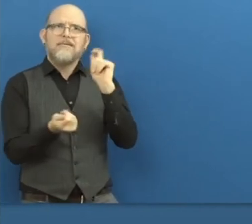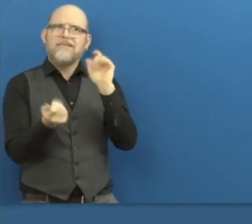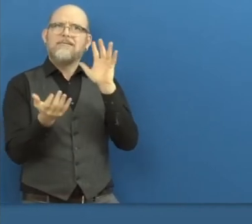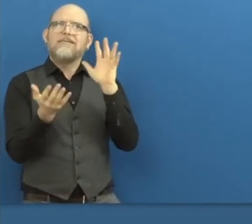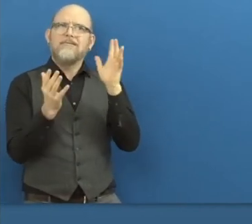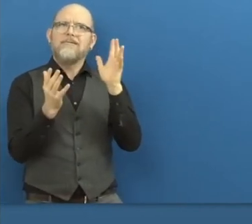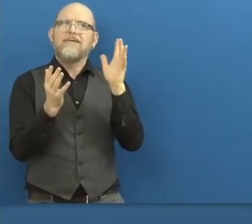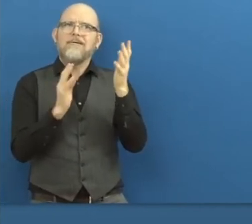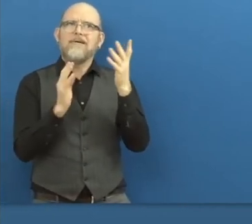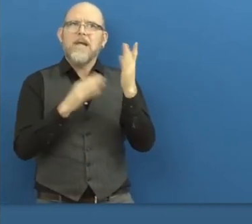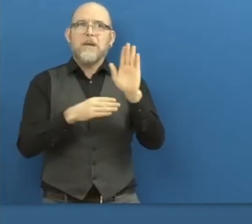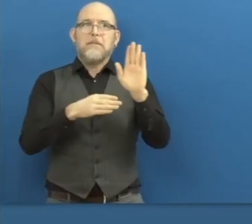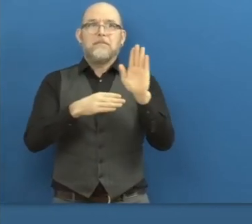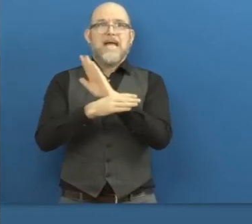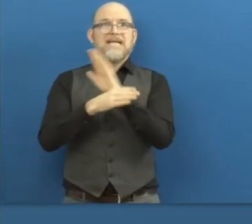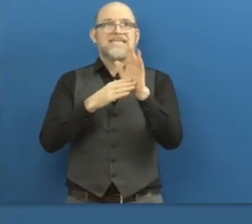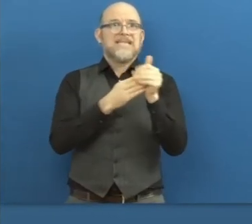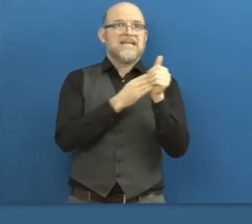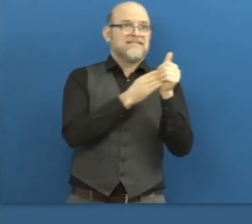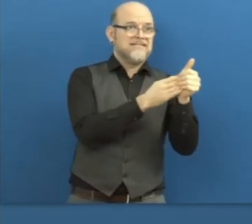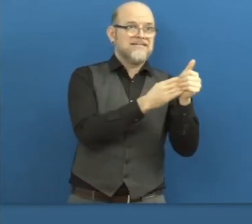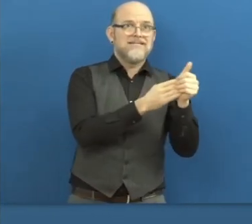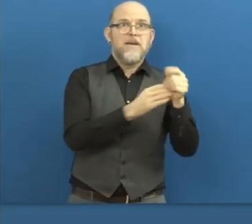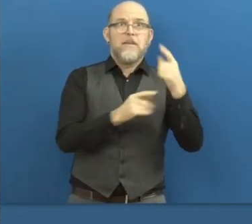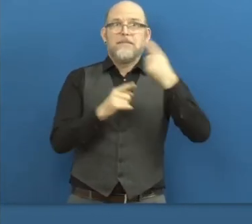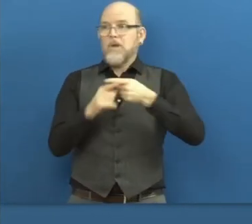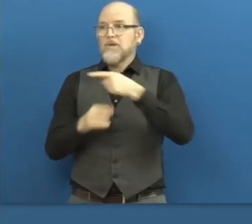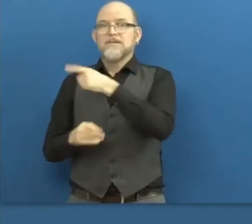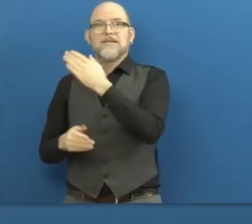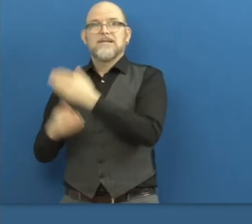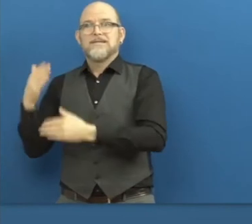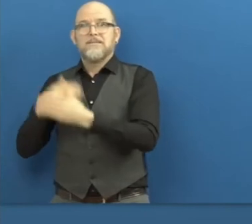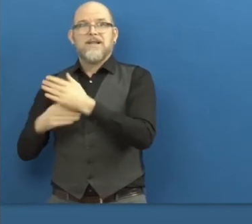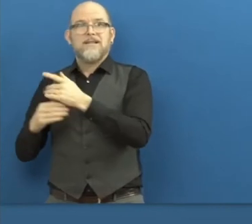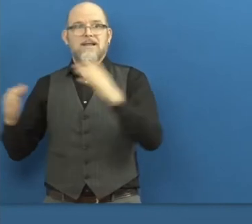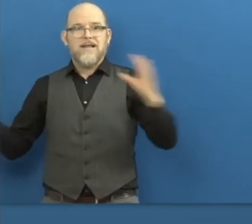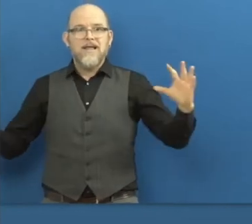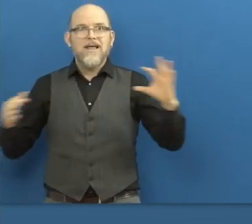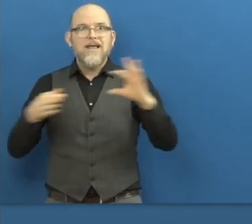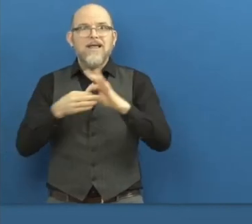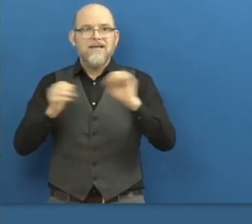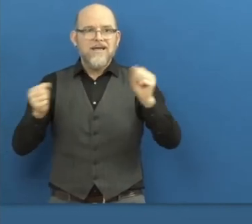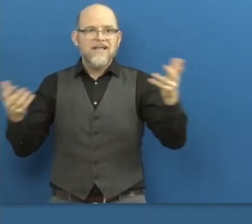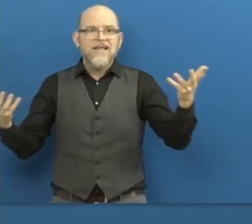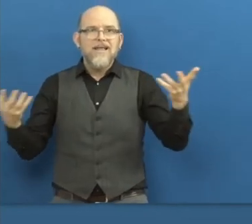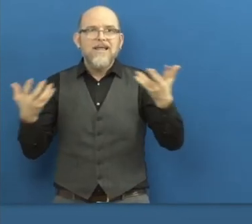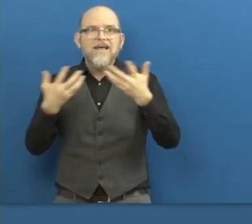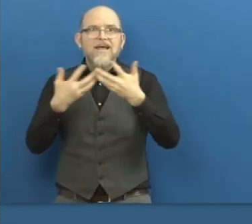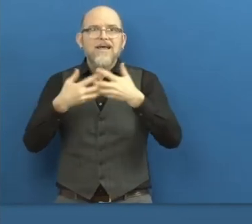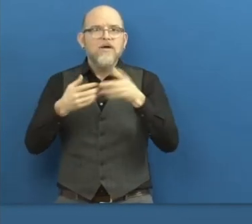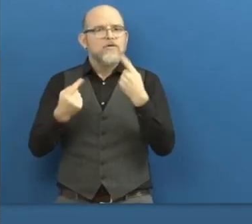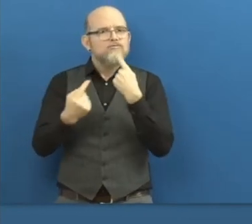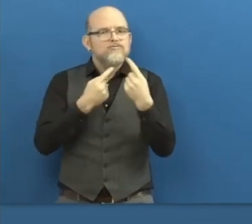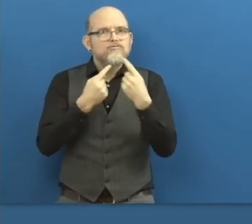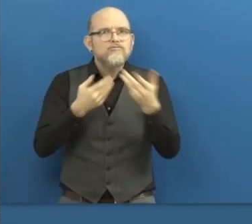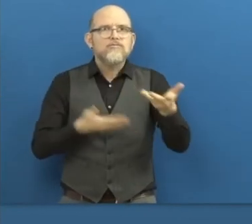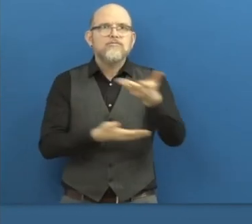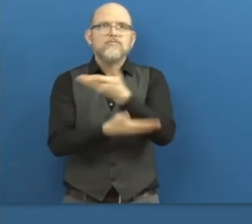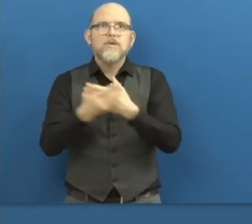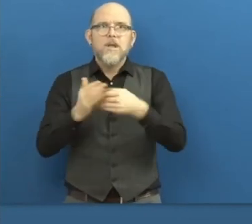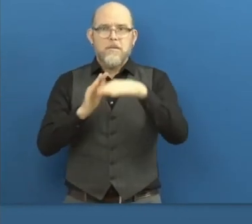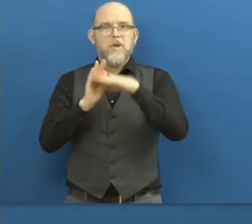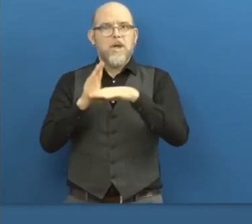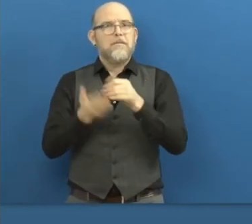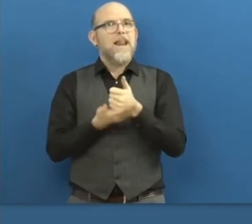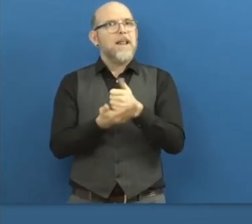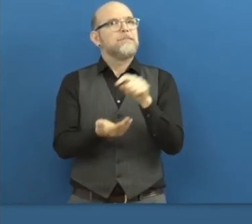people with disabilities starting to work together directly in a way that your programs facilitate. So you've got the valuable 500 where we've